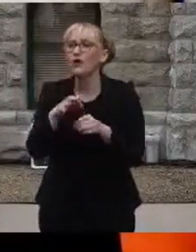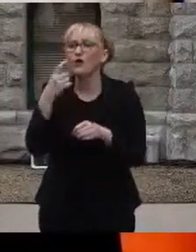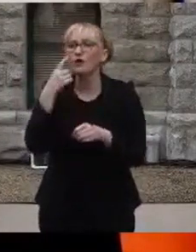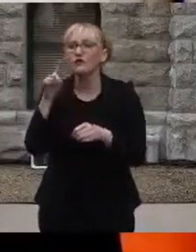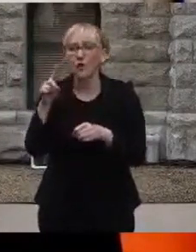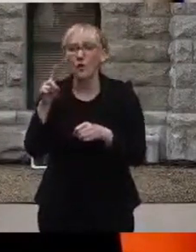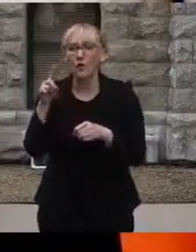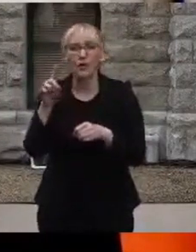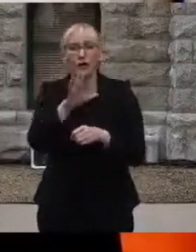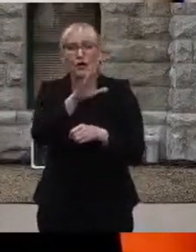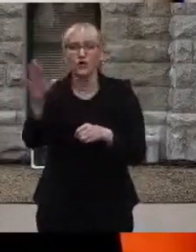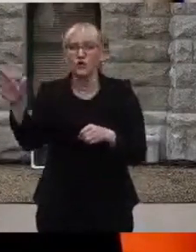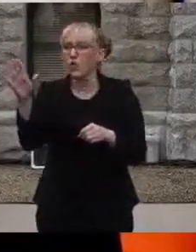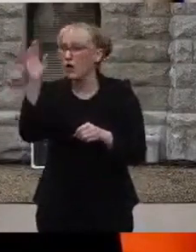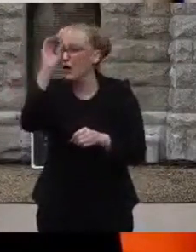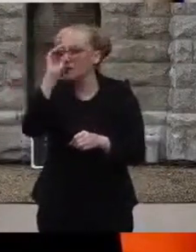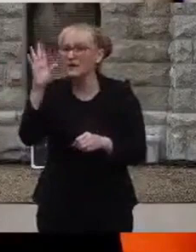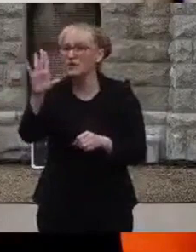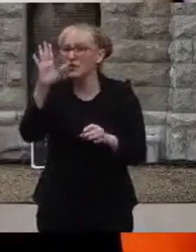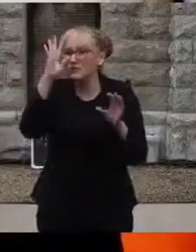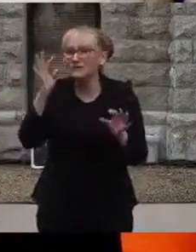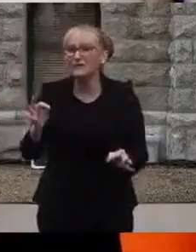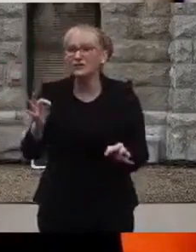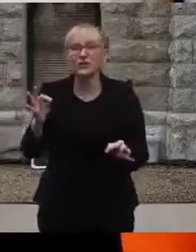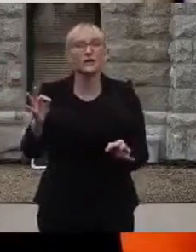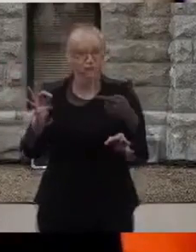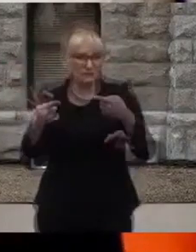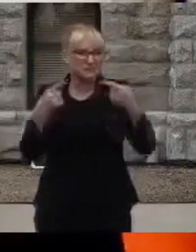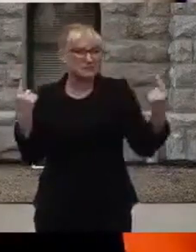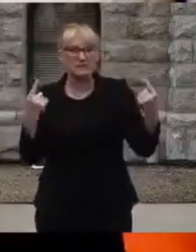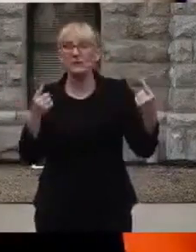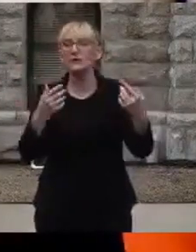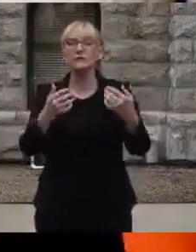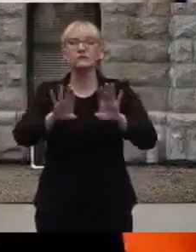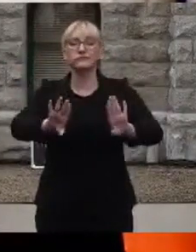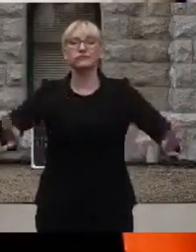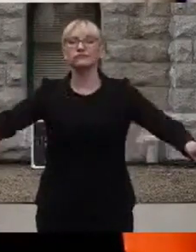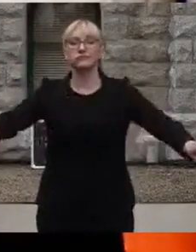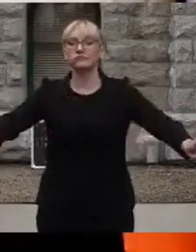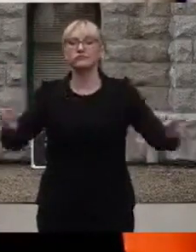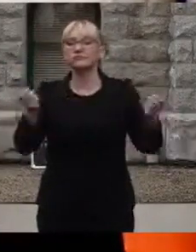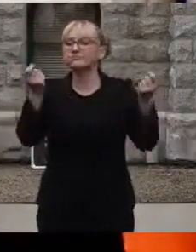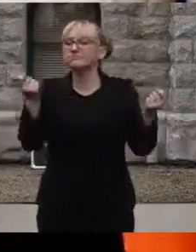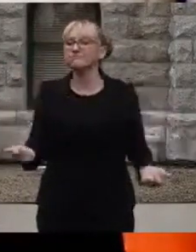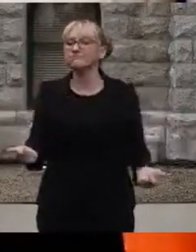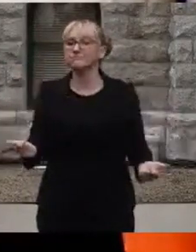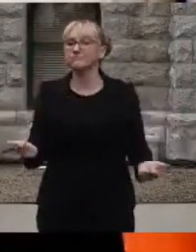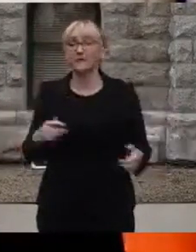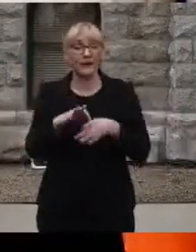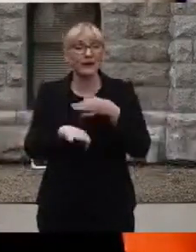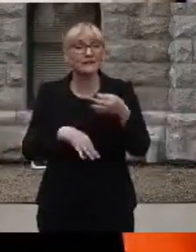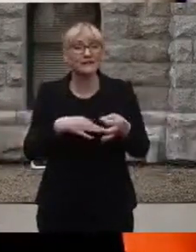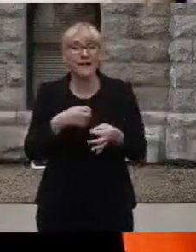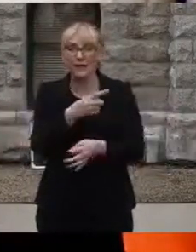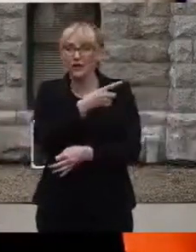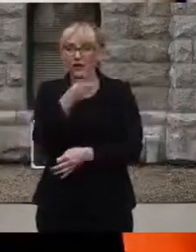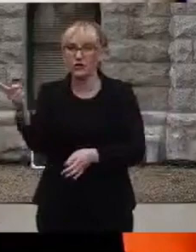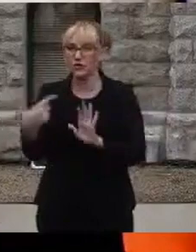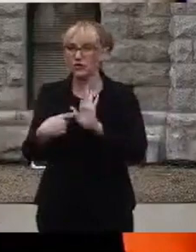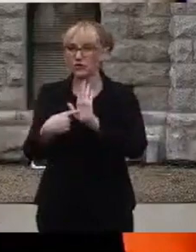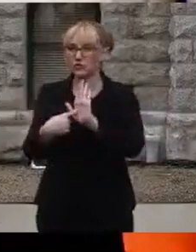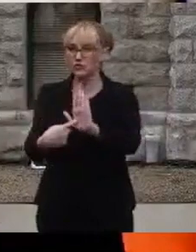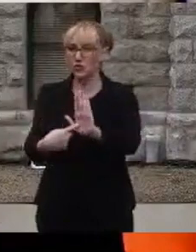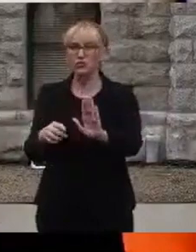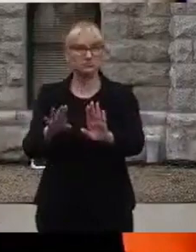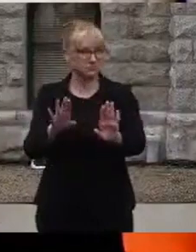clear at our state capitol and across the nation. You sent a message that it's time your elected officials